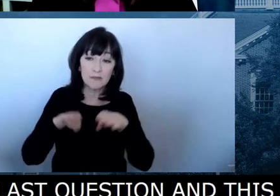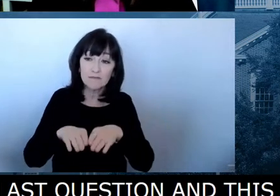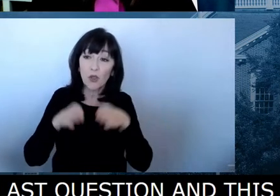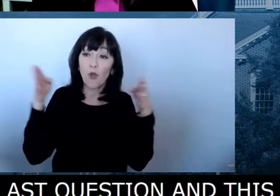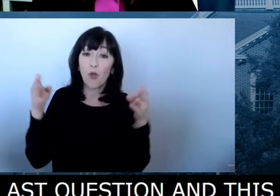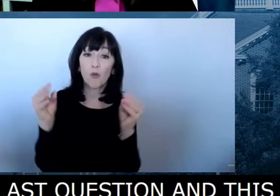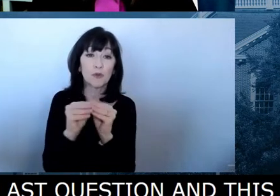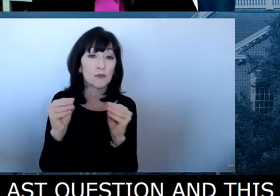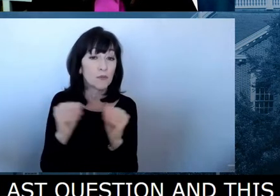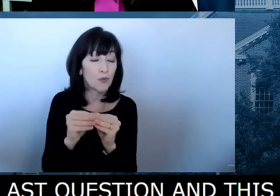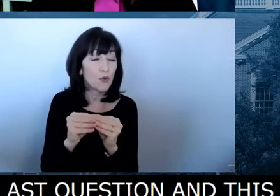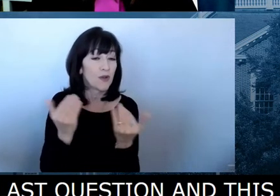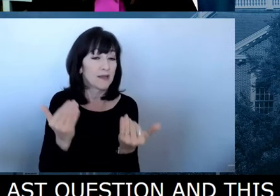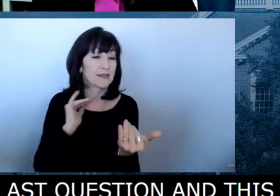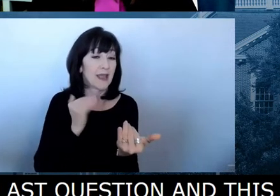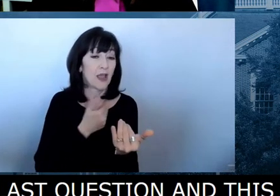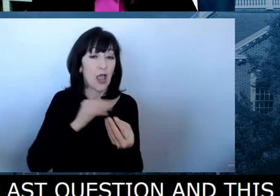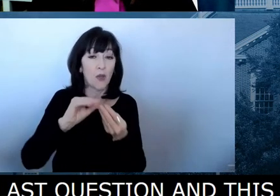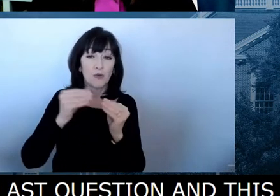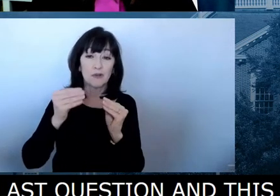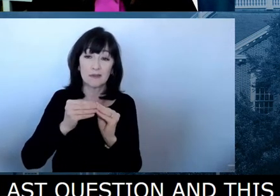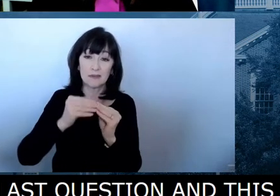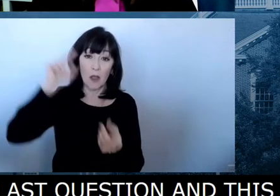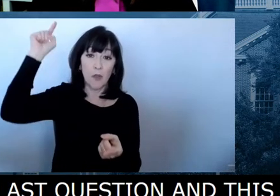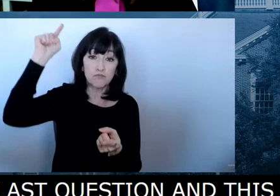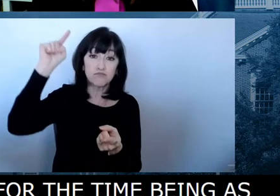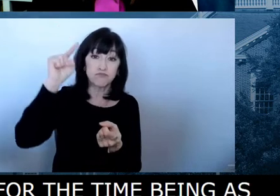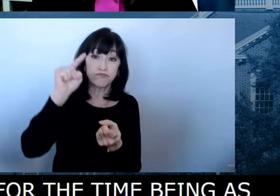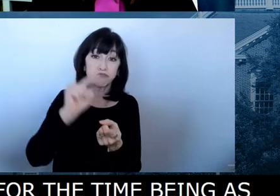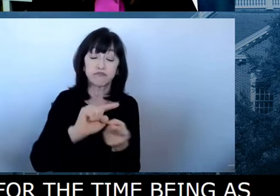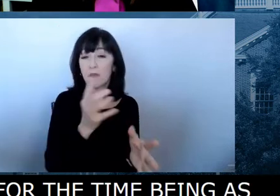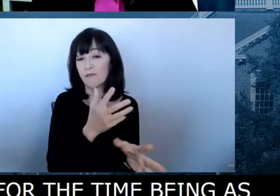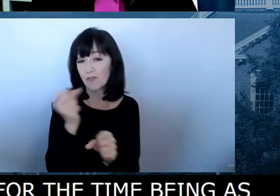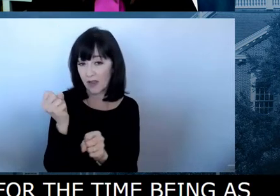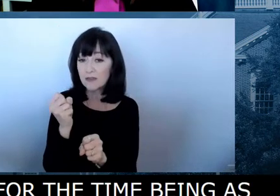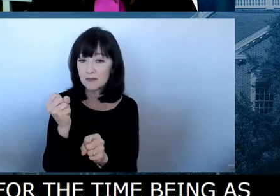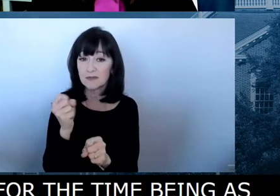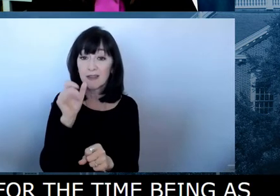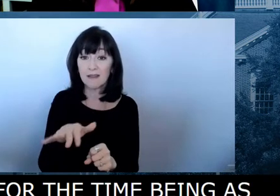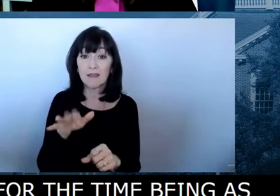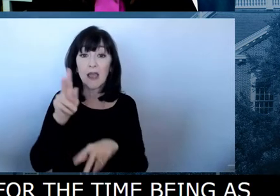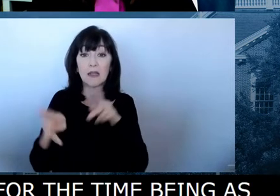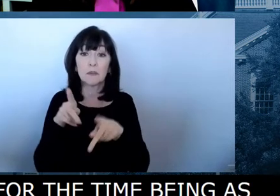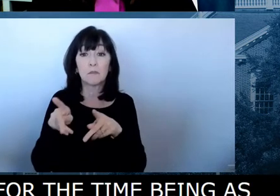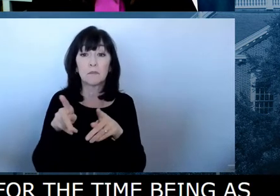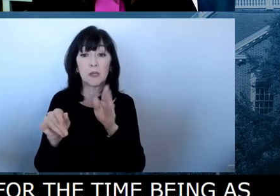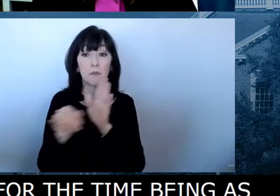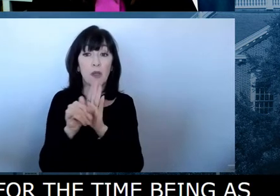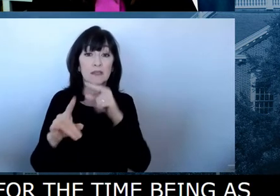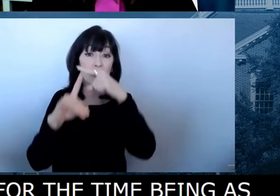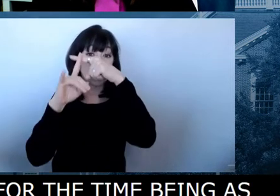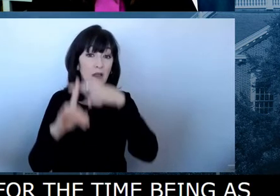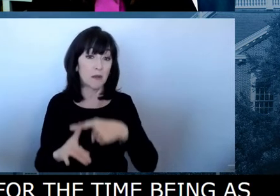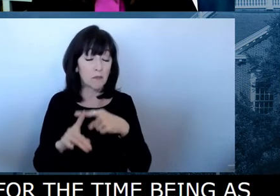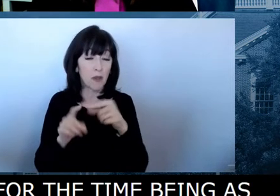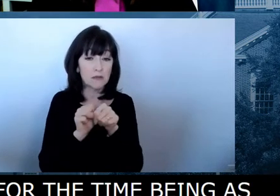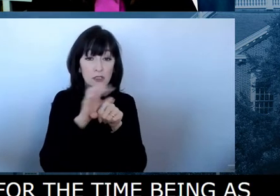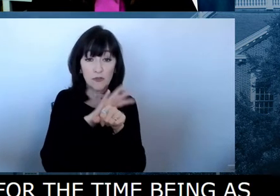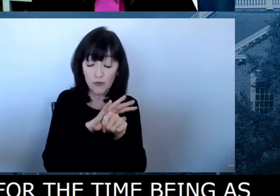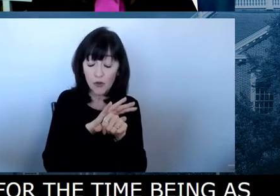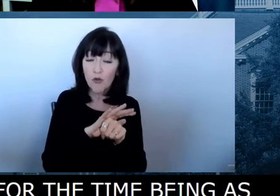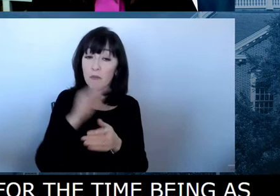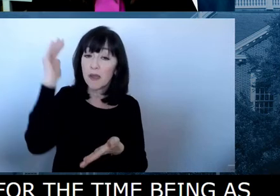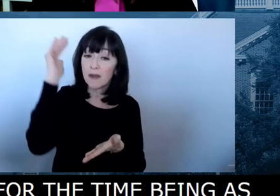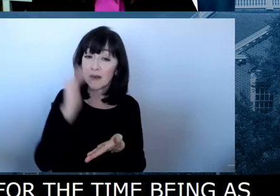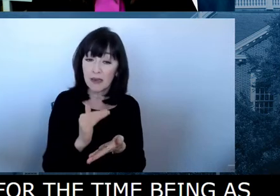Obviously our numbers are dropped, dropping like a rock, uh, in terms of the number of positive cases, the percent of tests that are positive. We're not where we want to be.